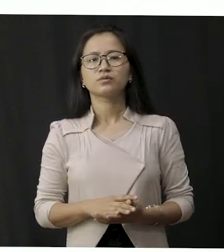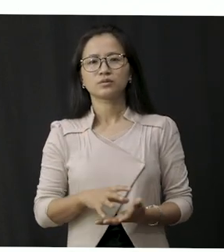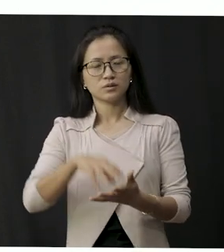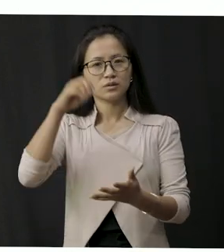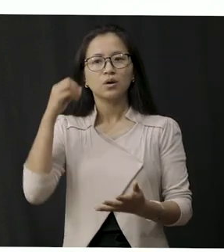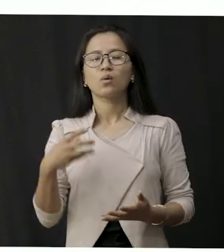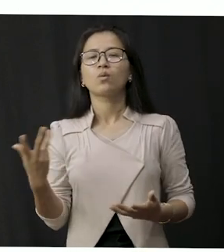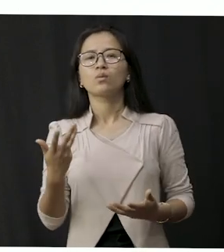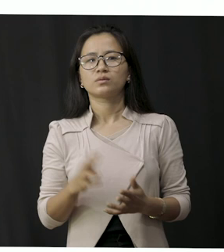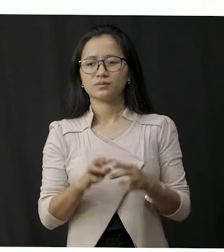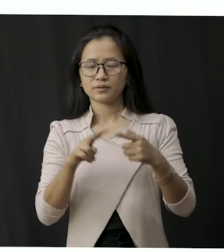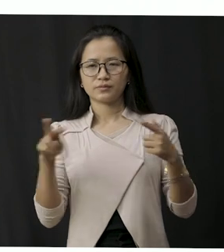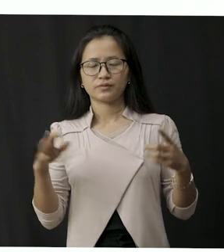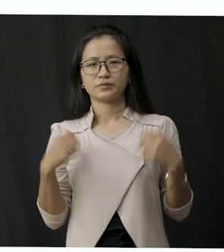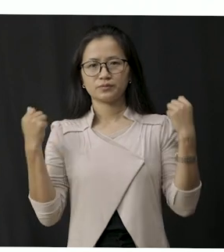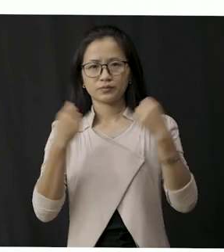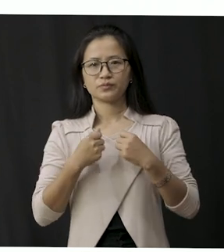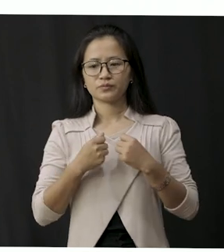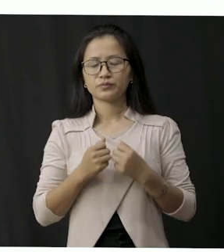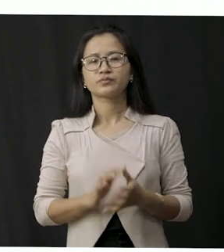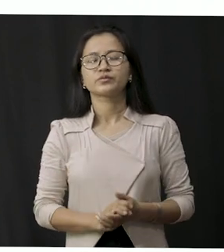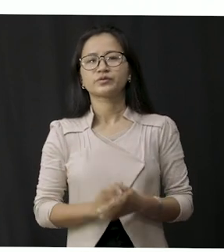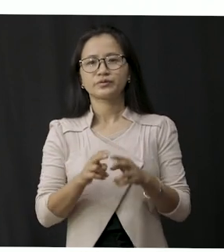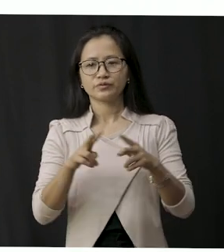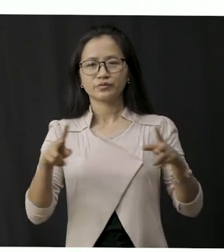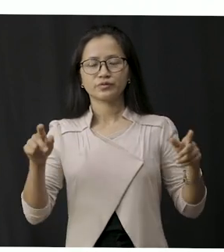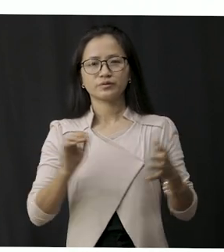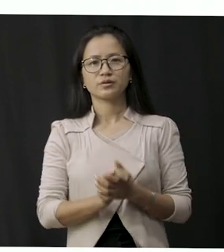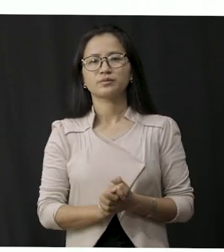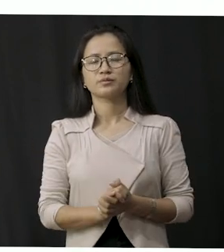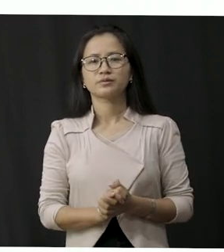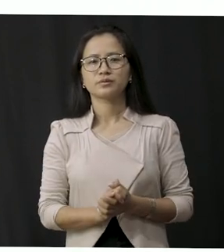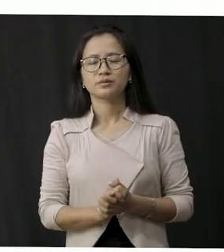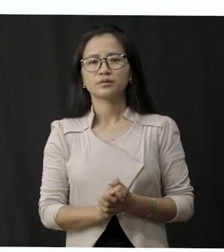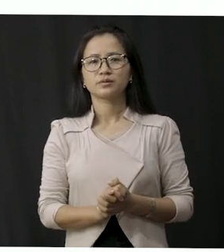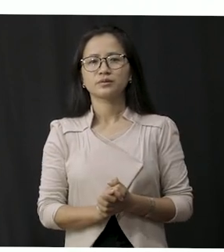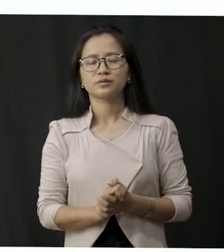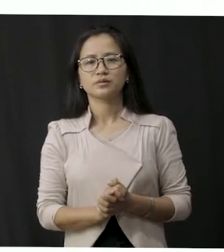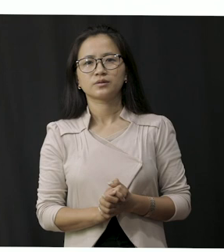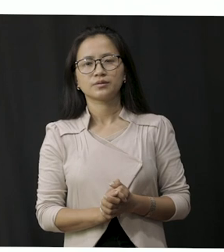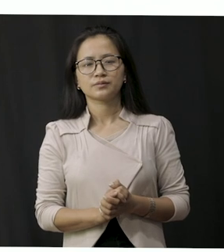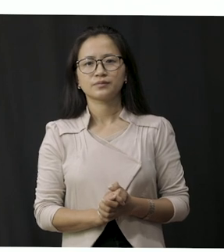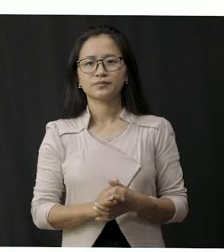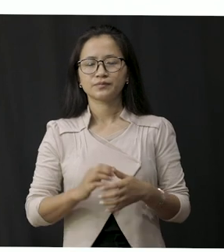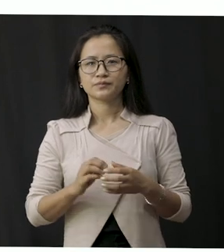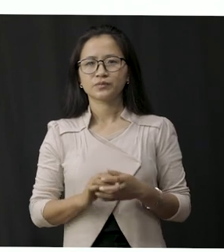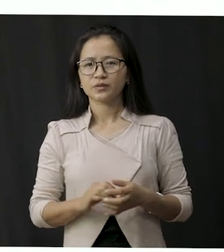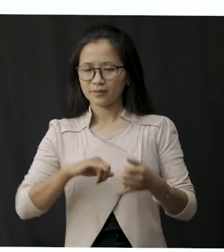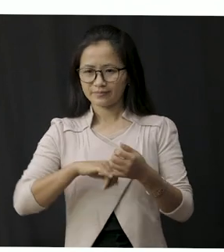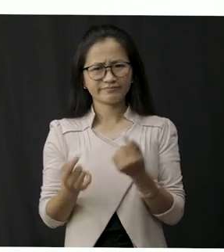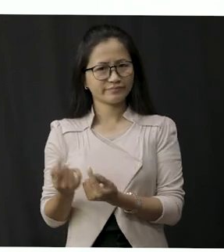of clothes we have to wear depending on different type of depending on different type of